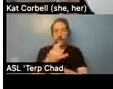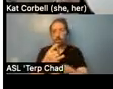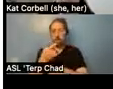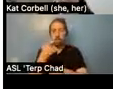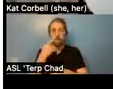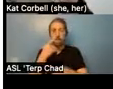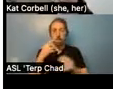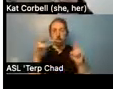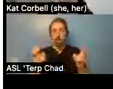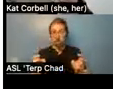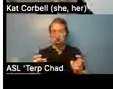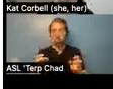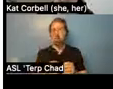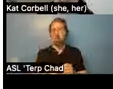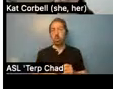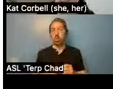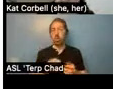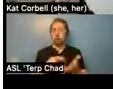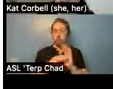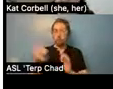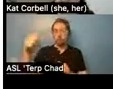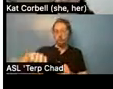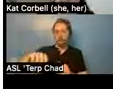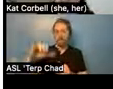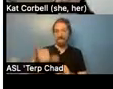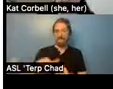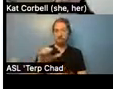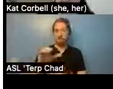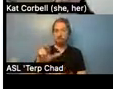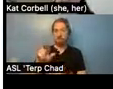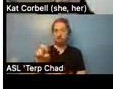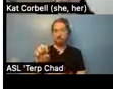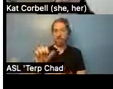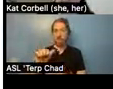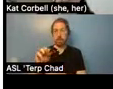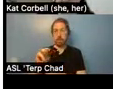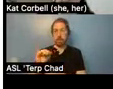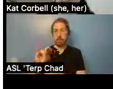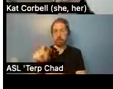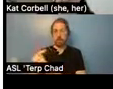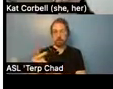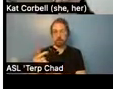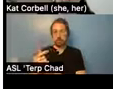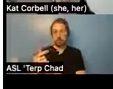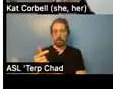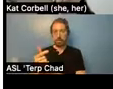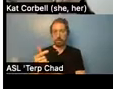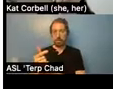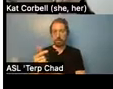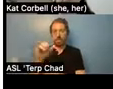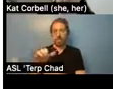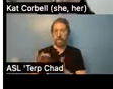for our program, but, um, rejecting other people, um, not for, uh, the proper reasons.